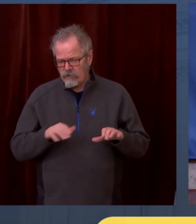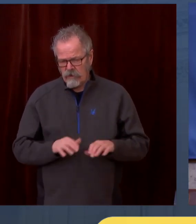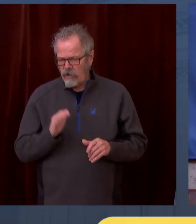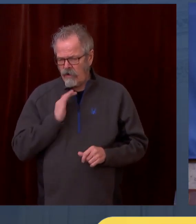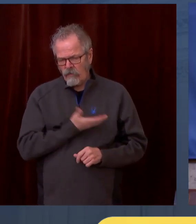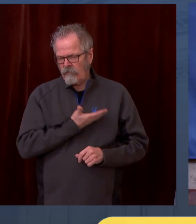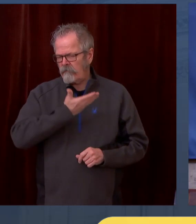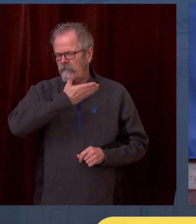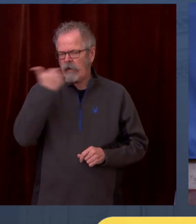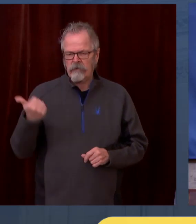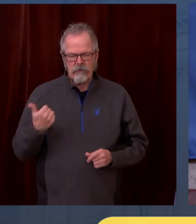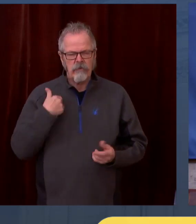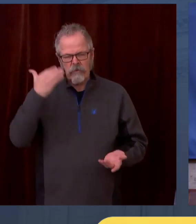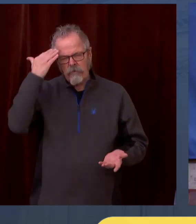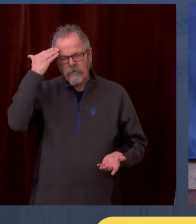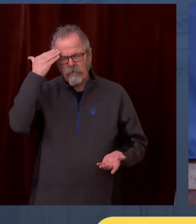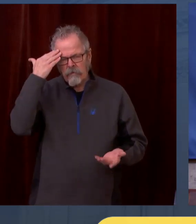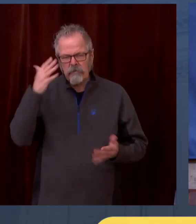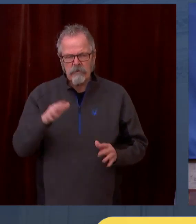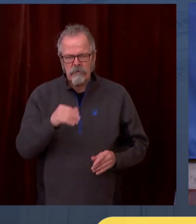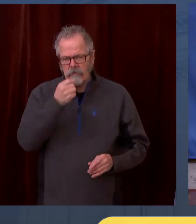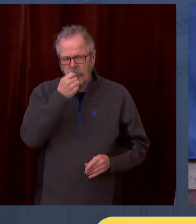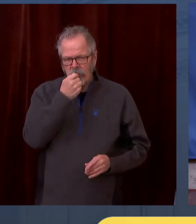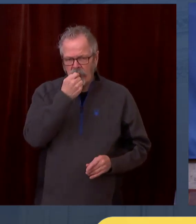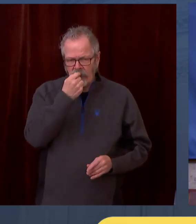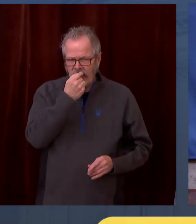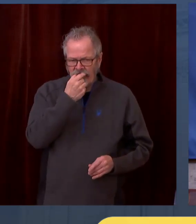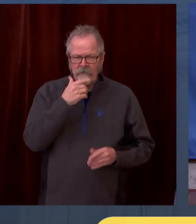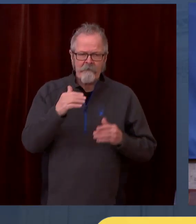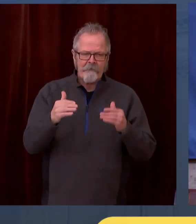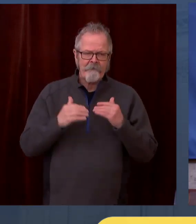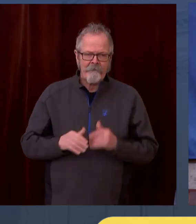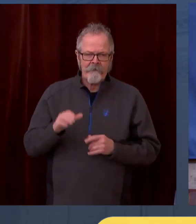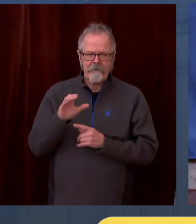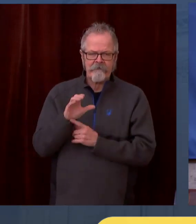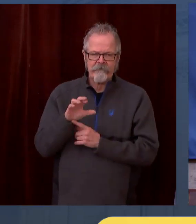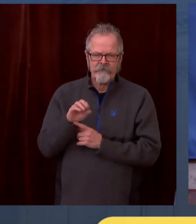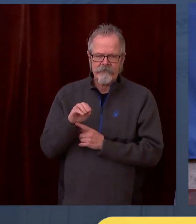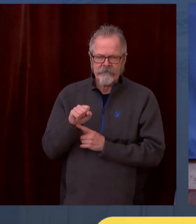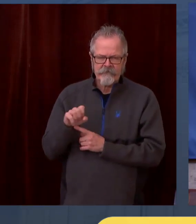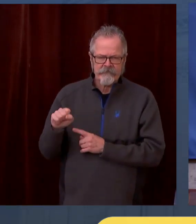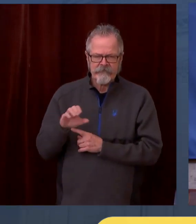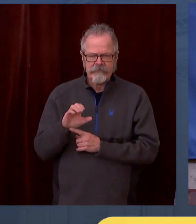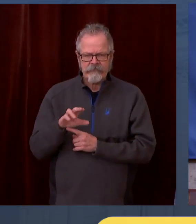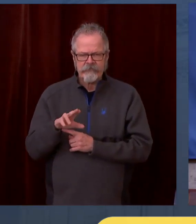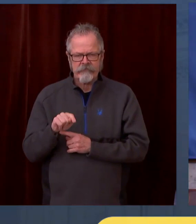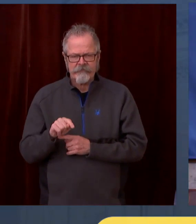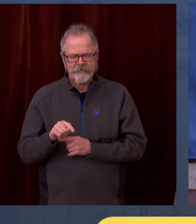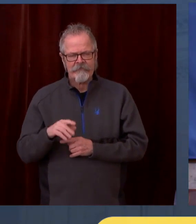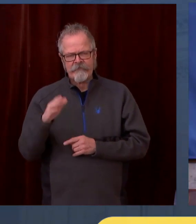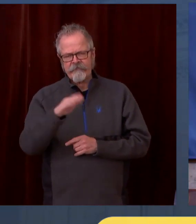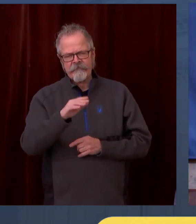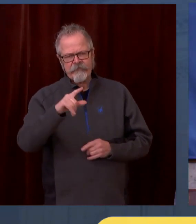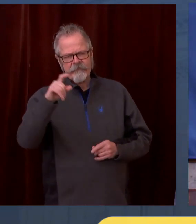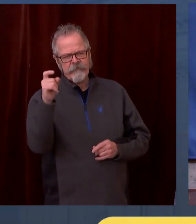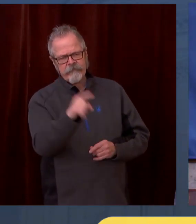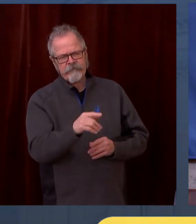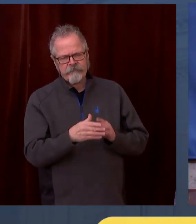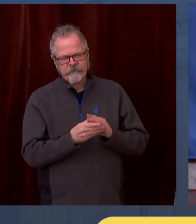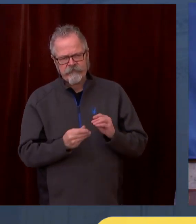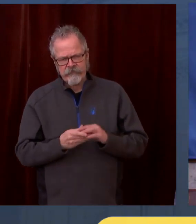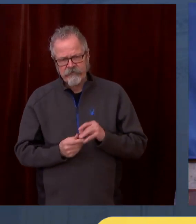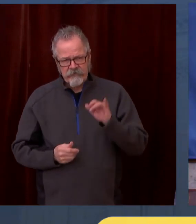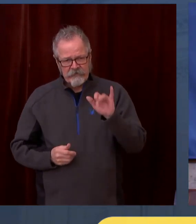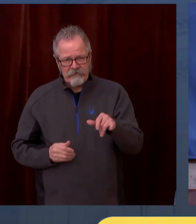up on the question about the Blake decision, there's one bill in the legislature that would restore the law criminalizing felony drug possession with